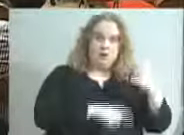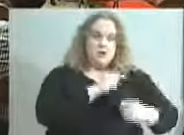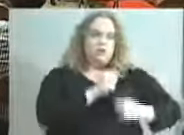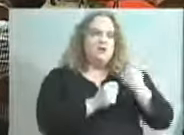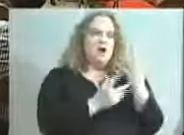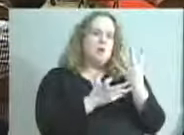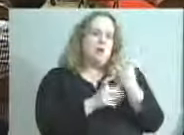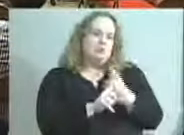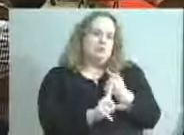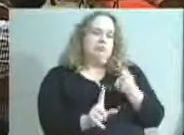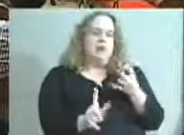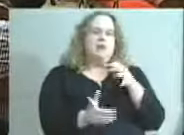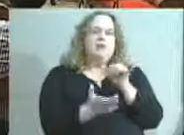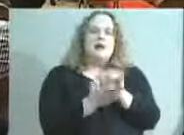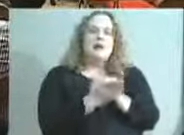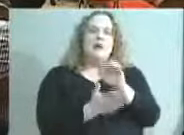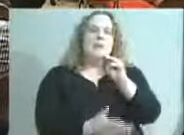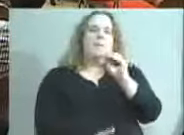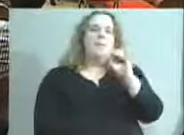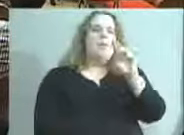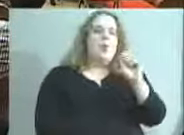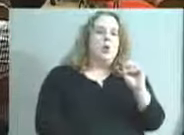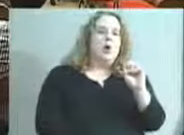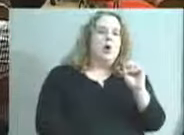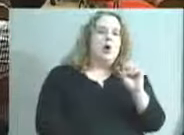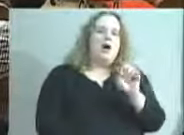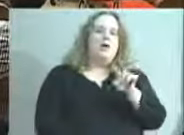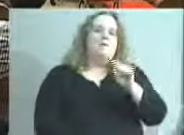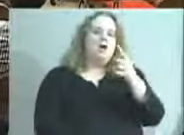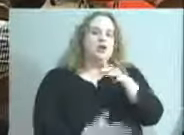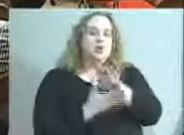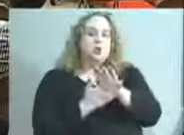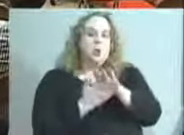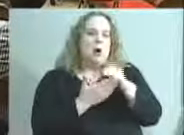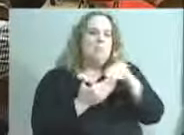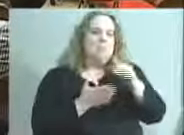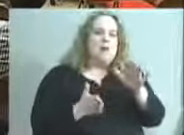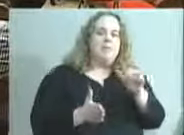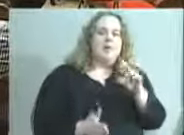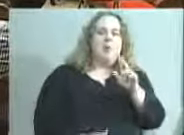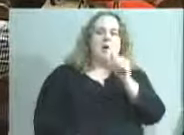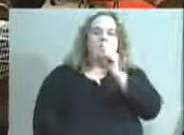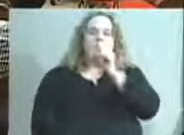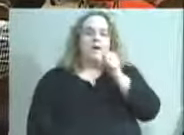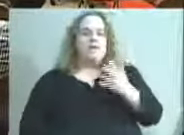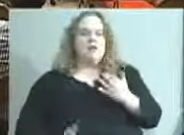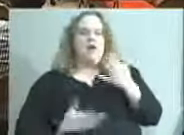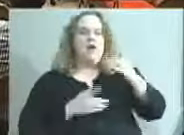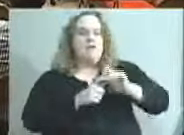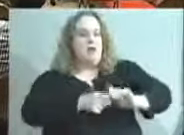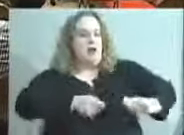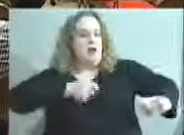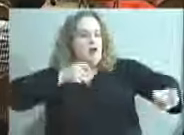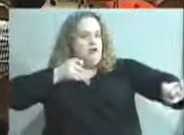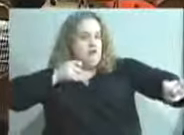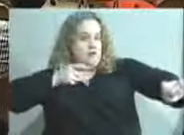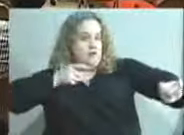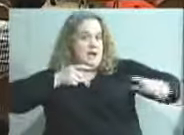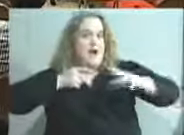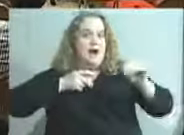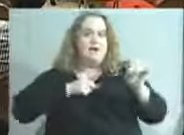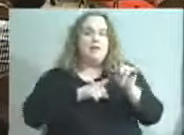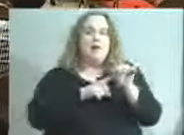about that. Moore was the first school, public or private, in Louisville to offer archery, and they are the first